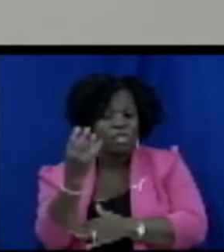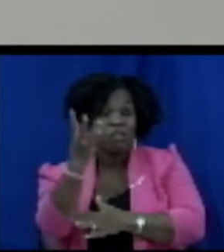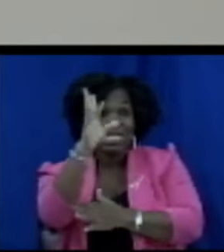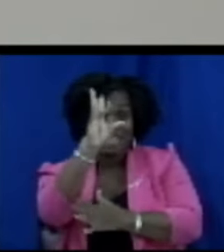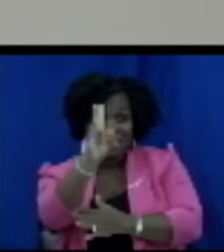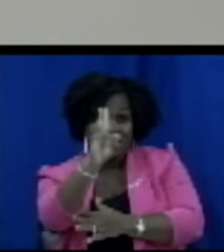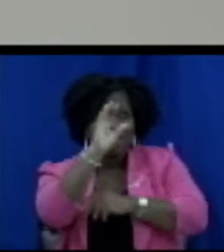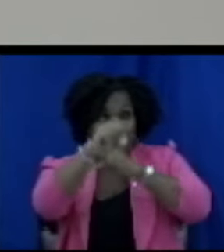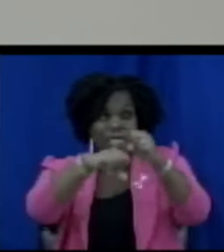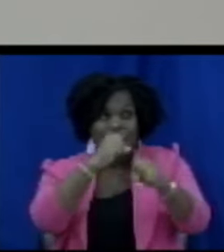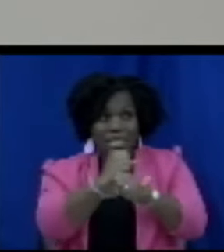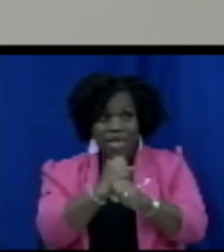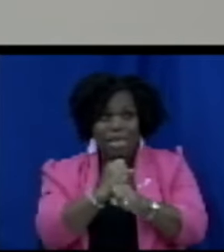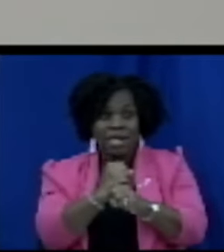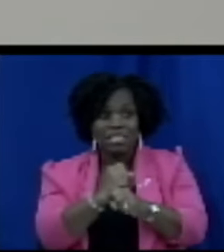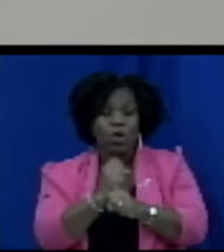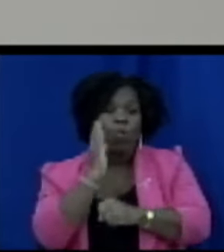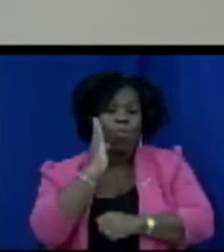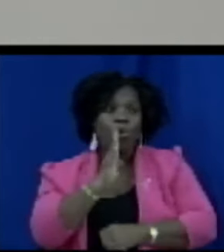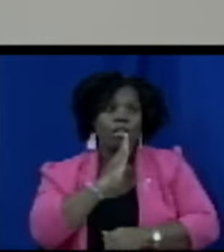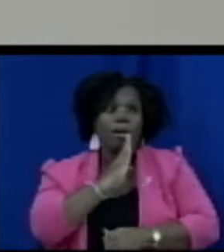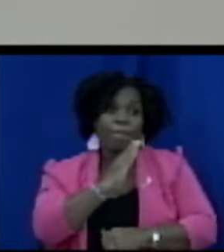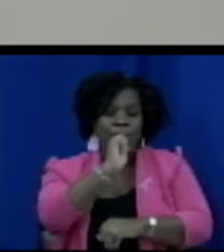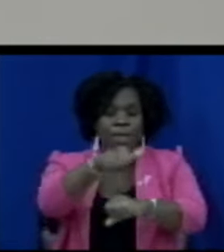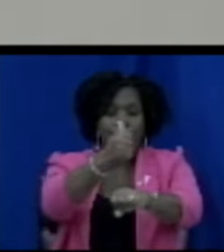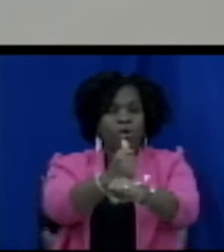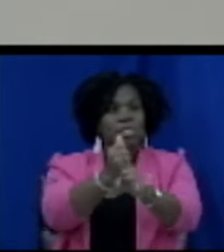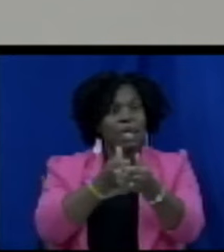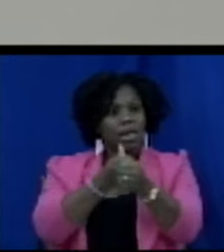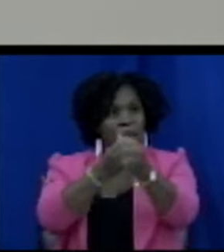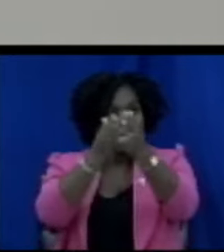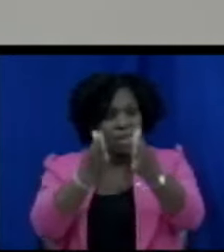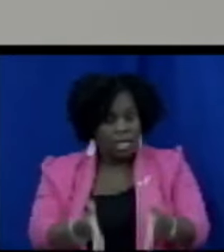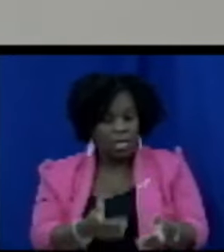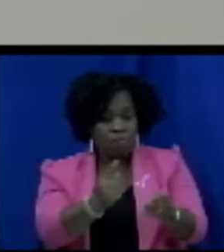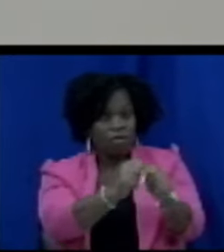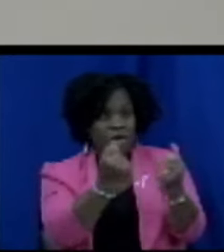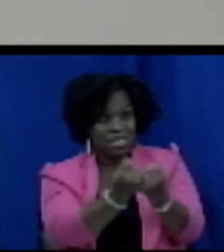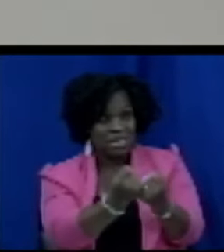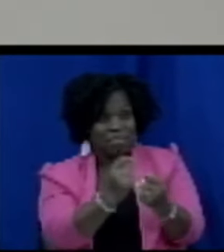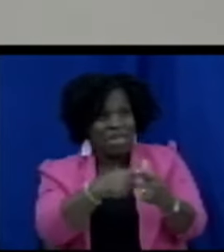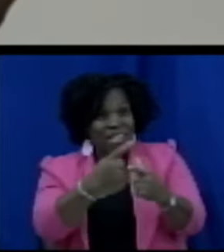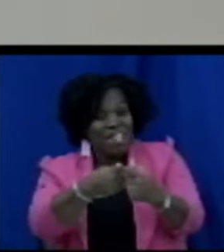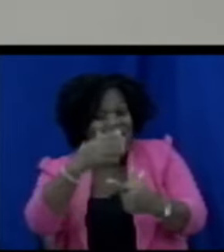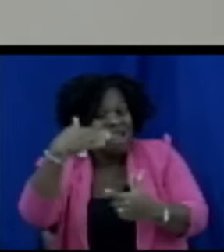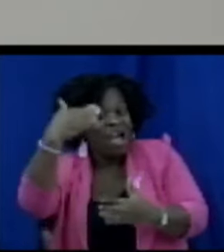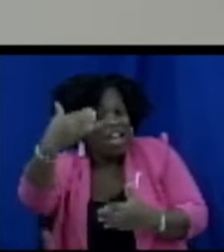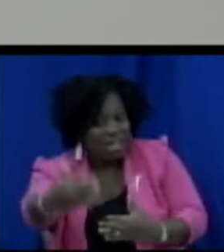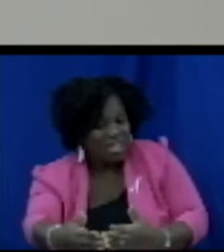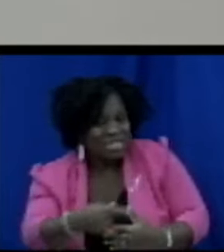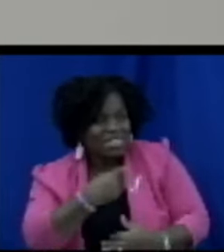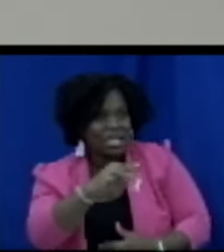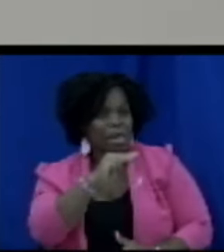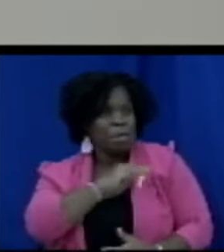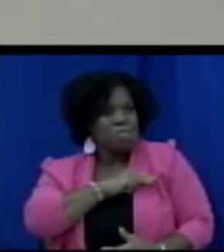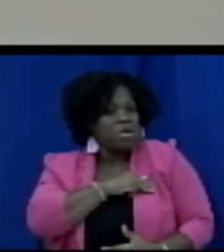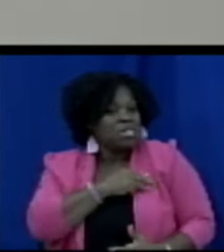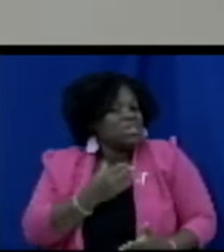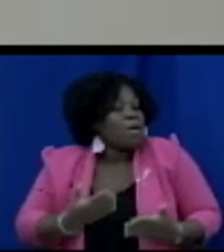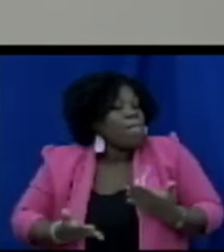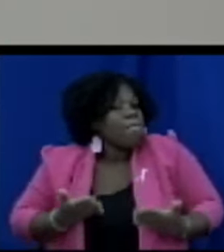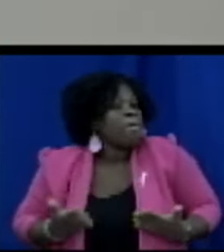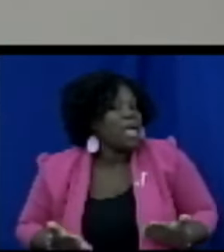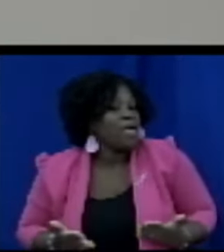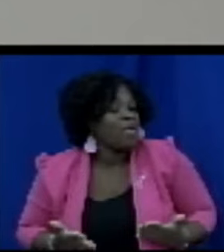shall be appointed to be the chairman of the board and then it says the minister may so it seems as though there is some discretion